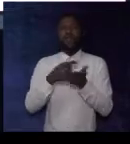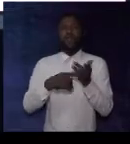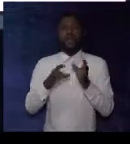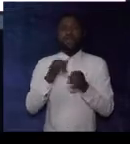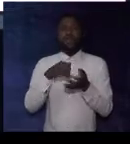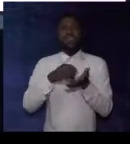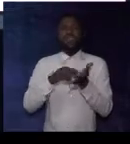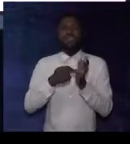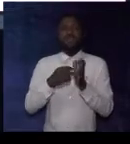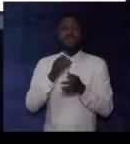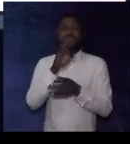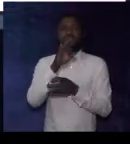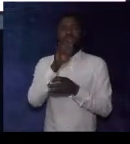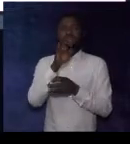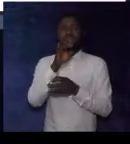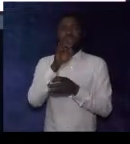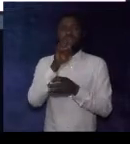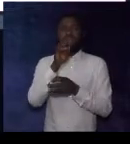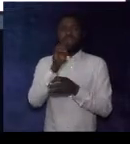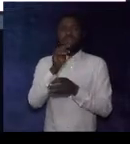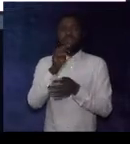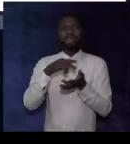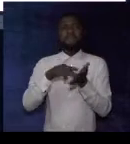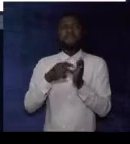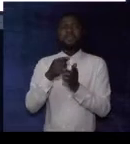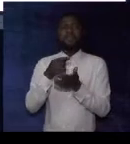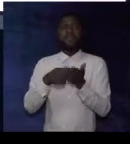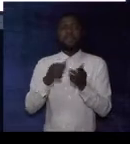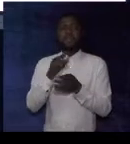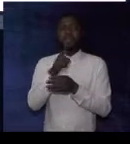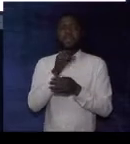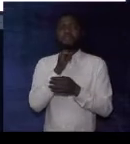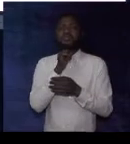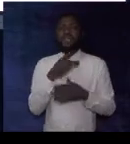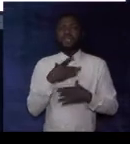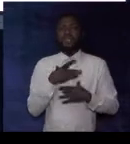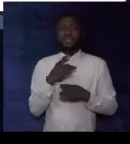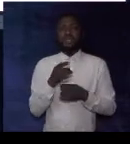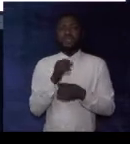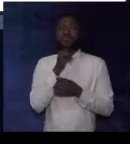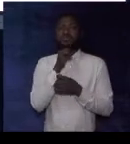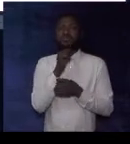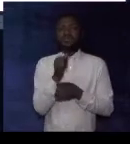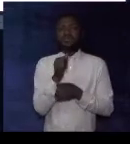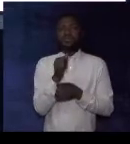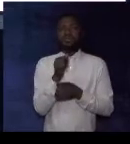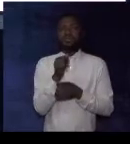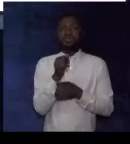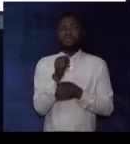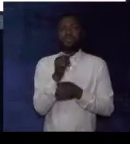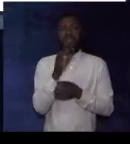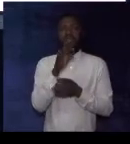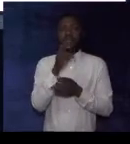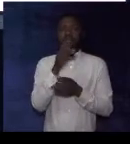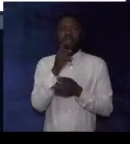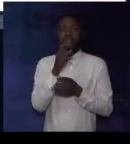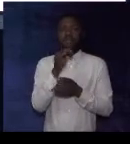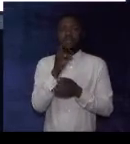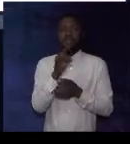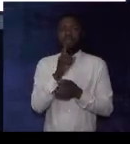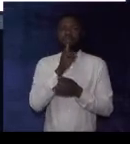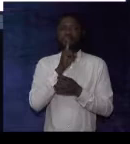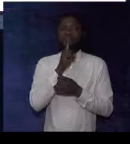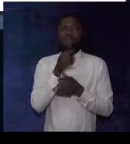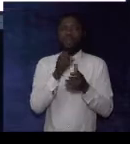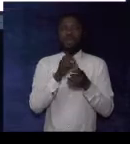What does non-fiction mean? What does it mean? Not interesting. Not filmed. Real